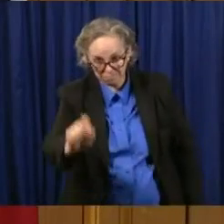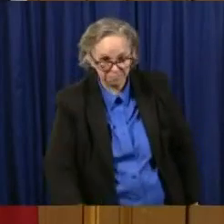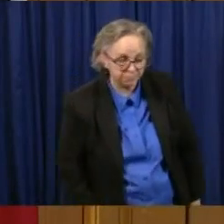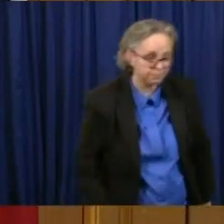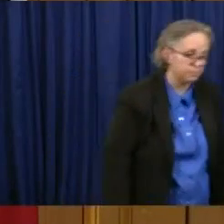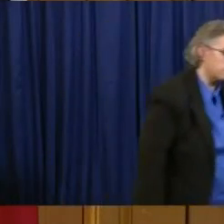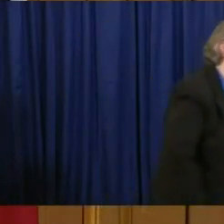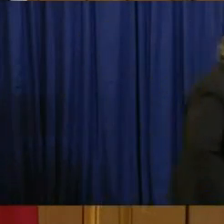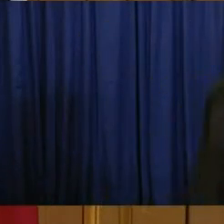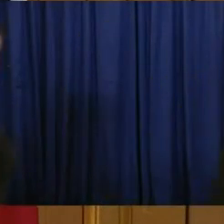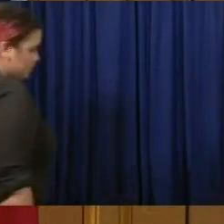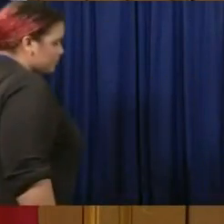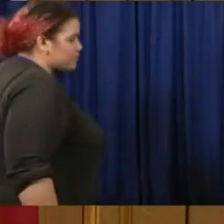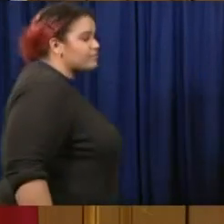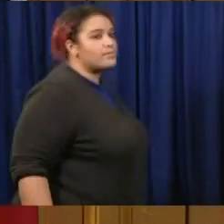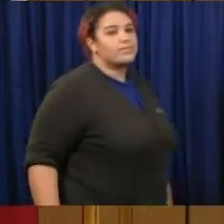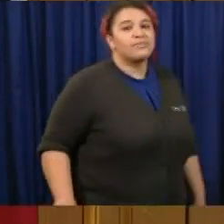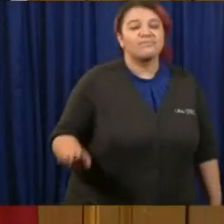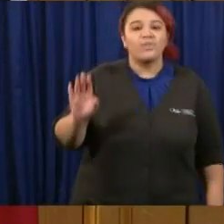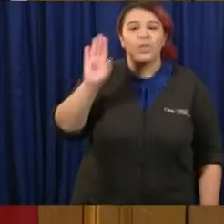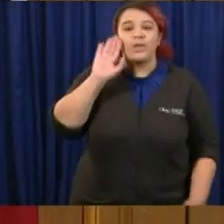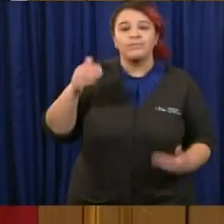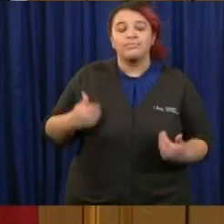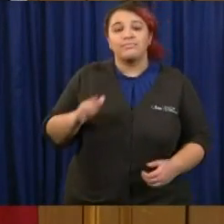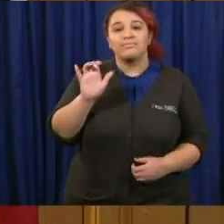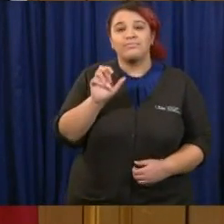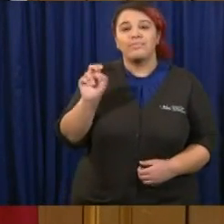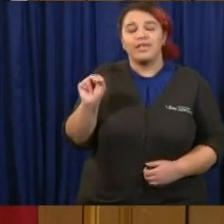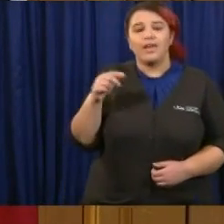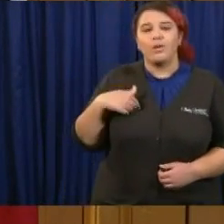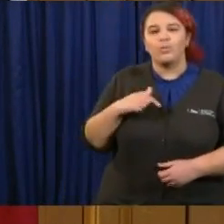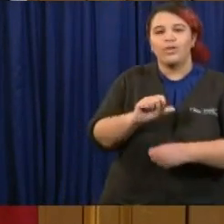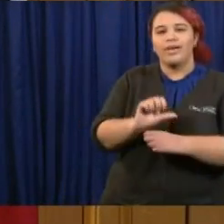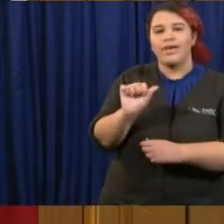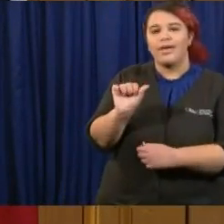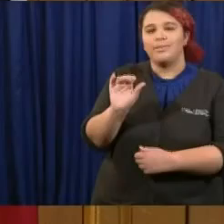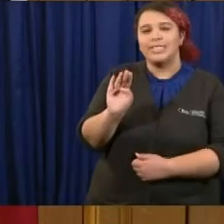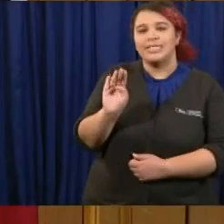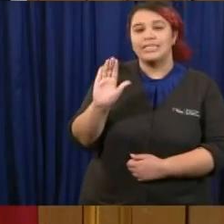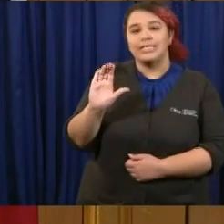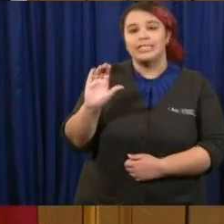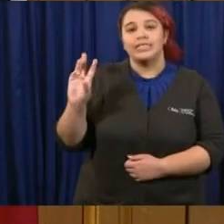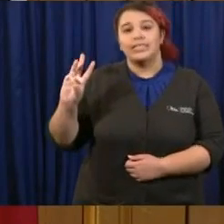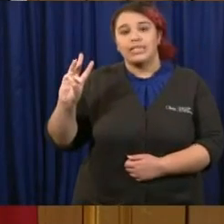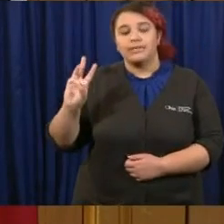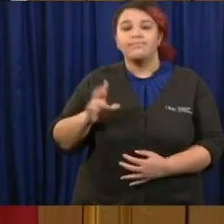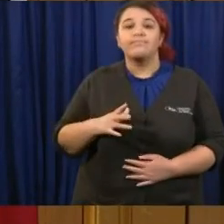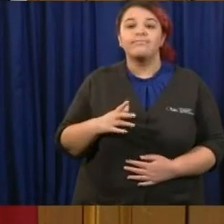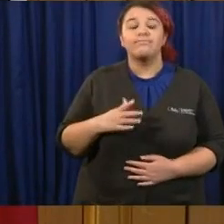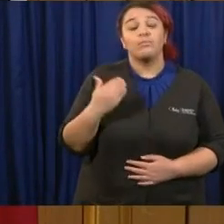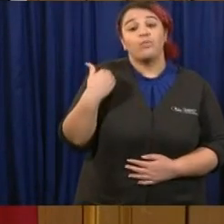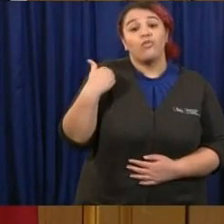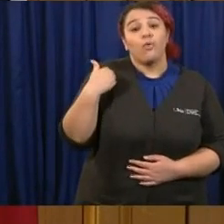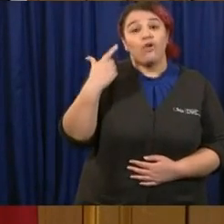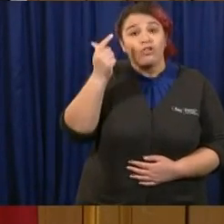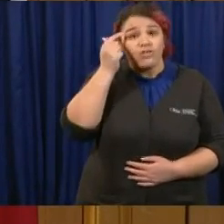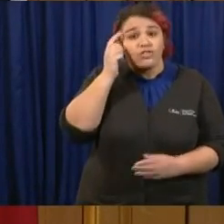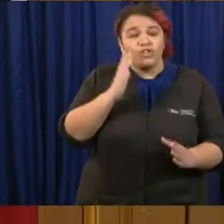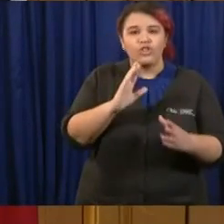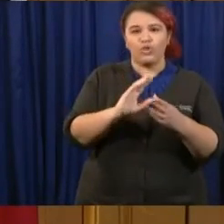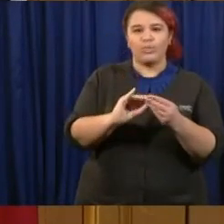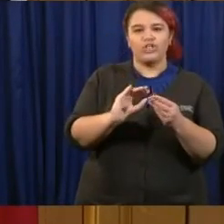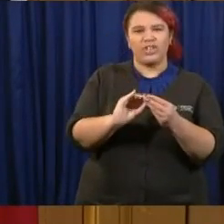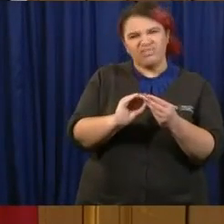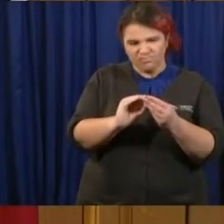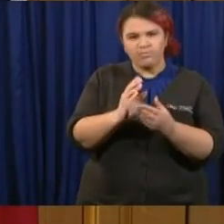Hello, Governor Ben Garbrick with ABC six and Fox 20 in Columbus. You mentioned earlier some more prisoners that you might be releasing early because of concerns about